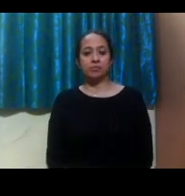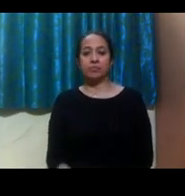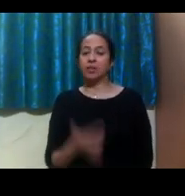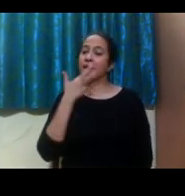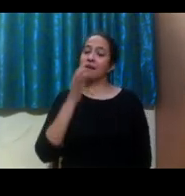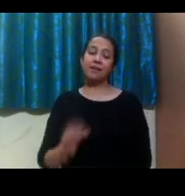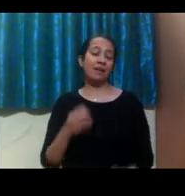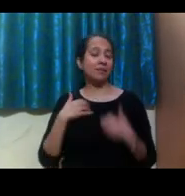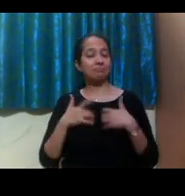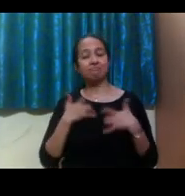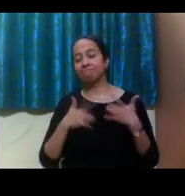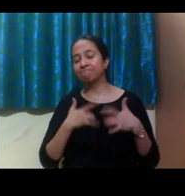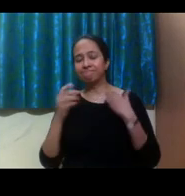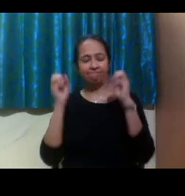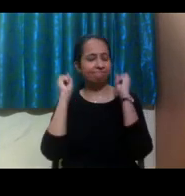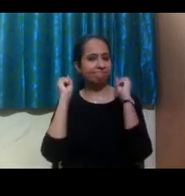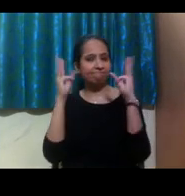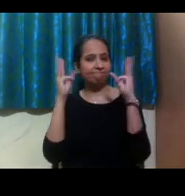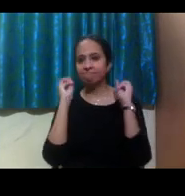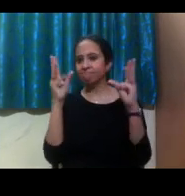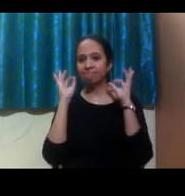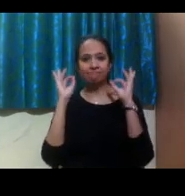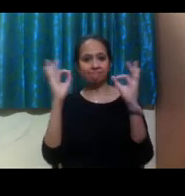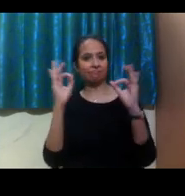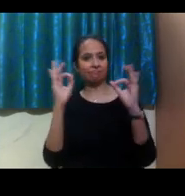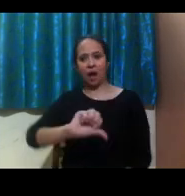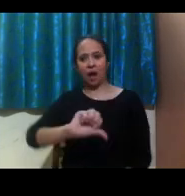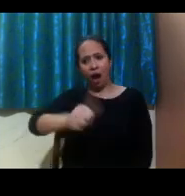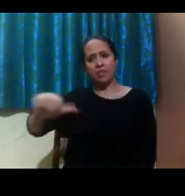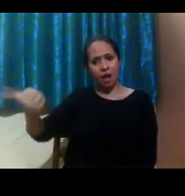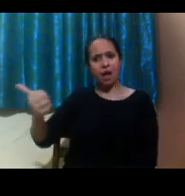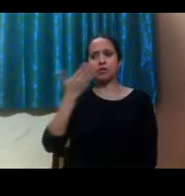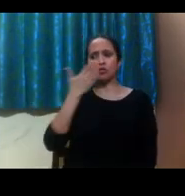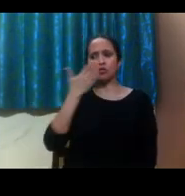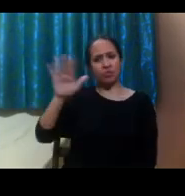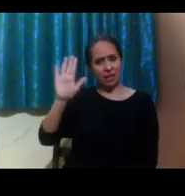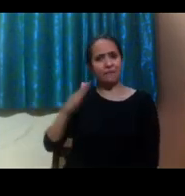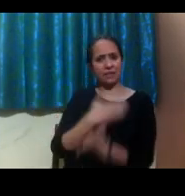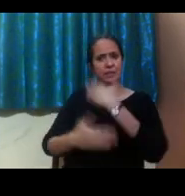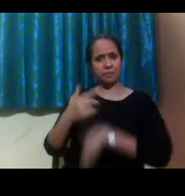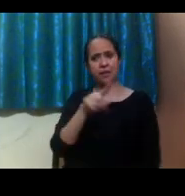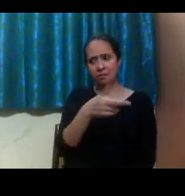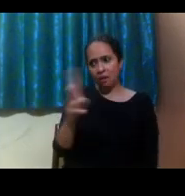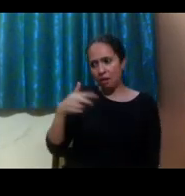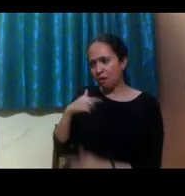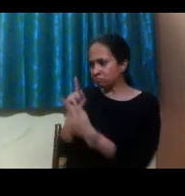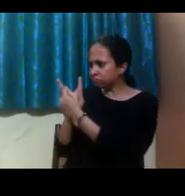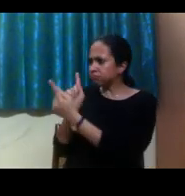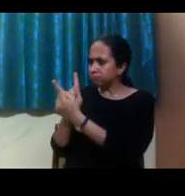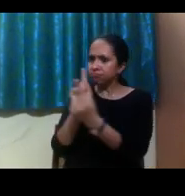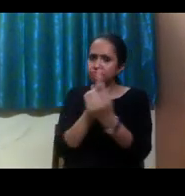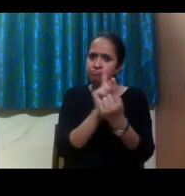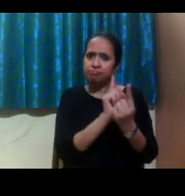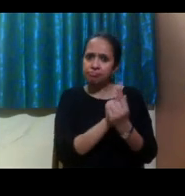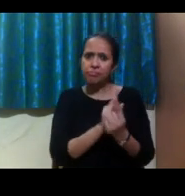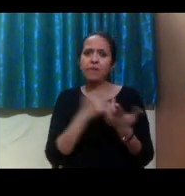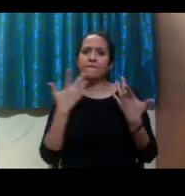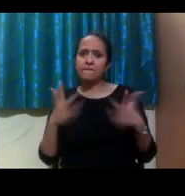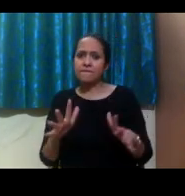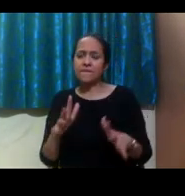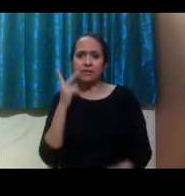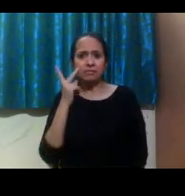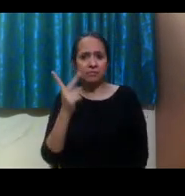experience. I've met other students with disabilities, not via the disability office, but in